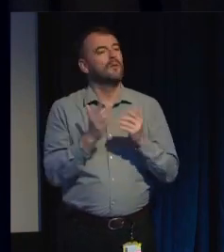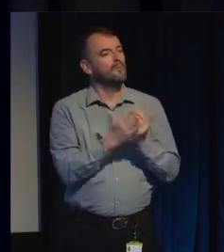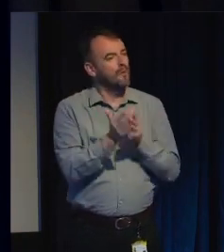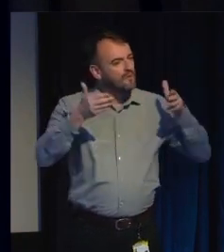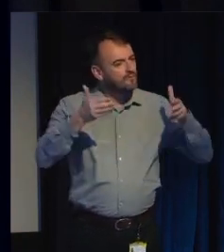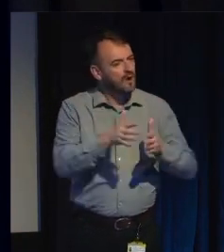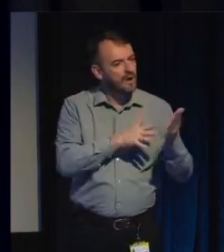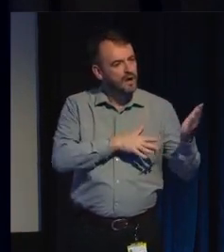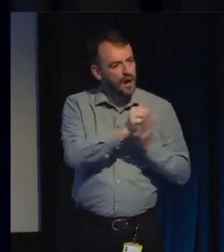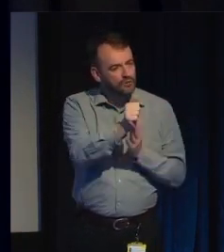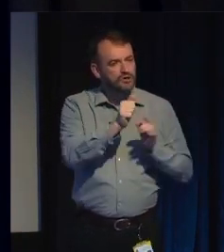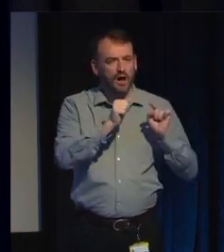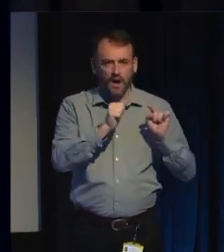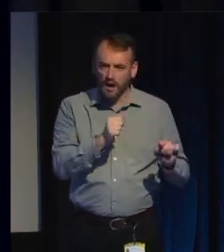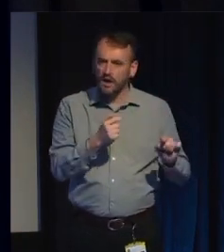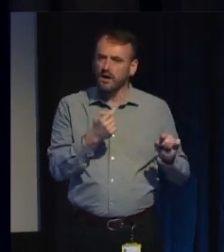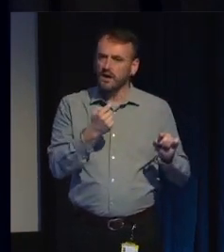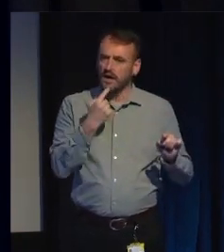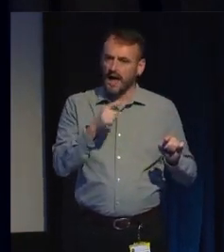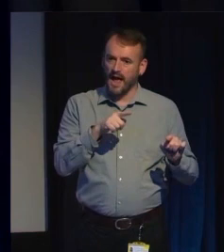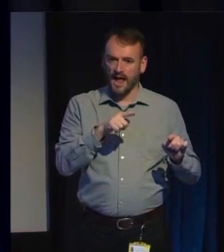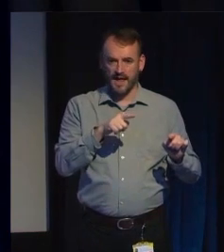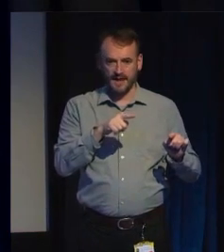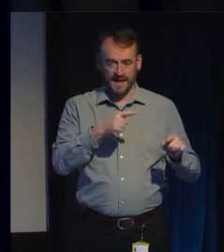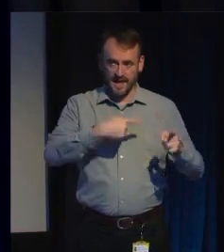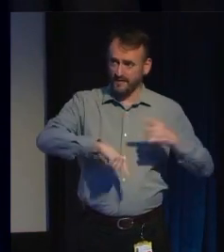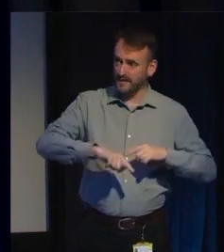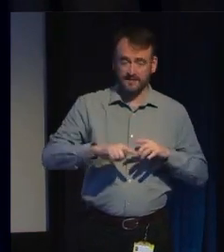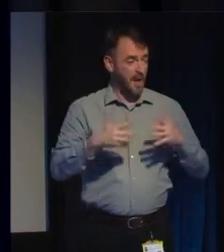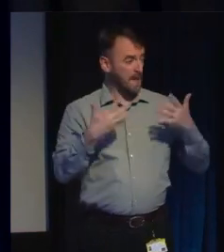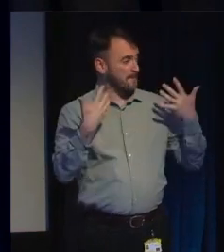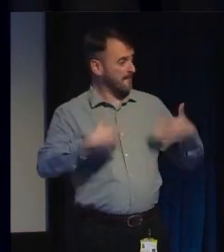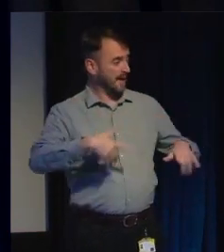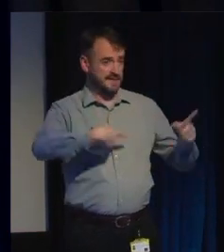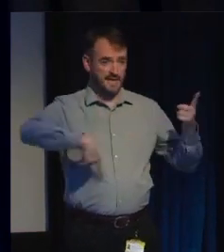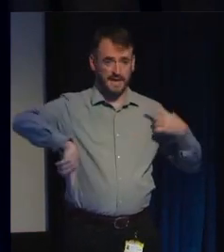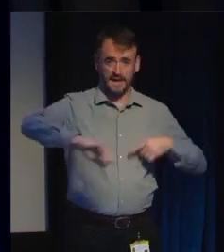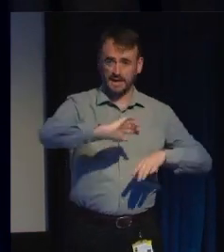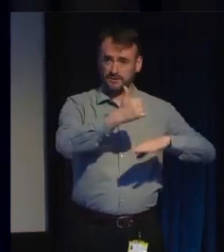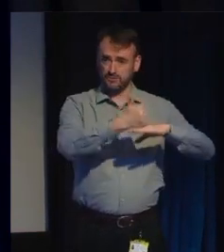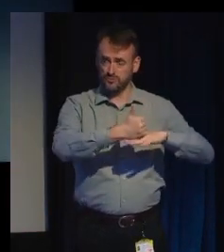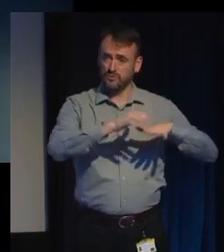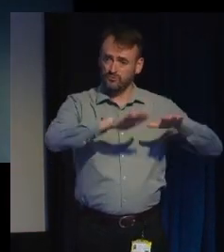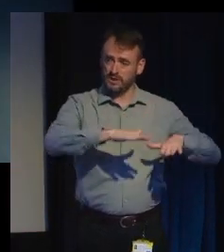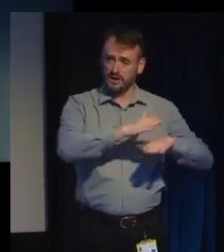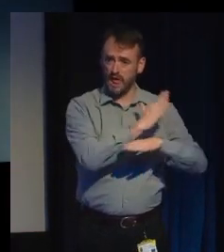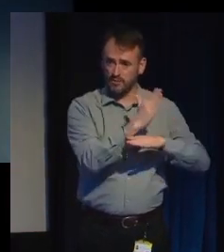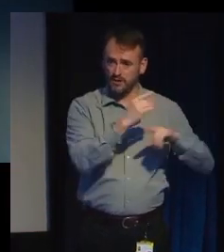institution of the British Library. I'm very intimidated as a colonial New Zealander.